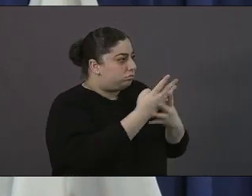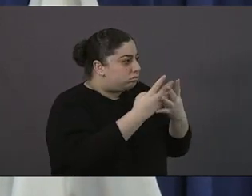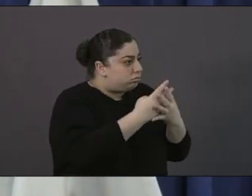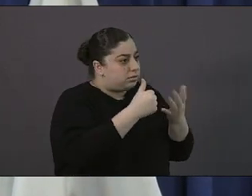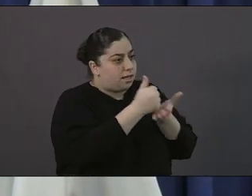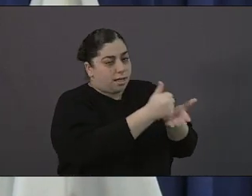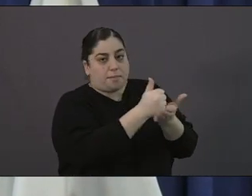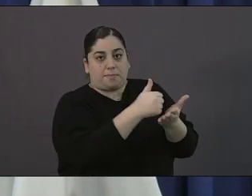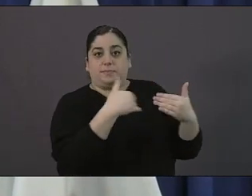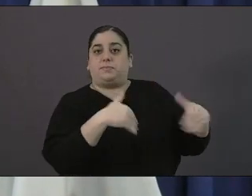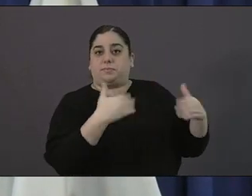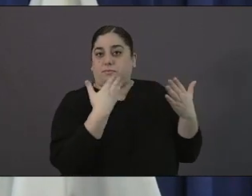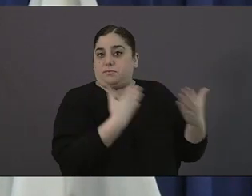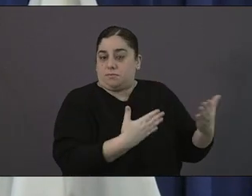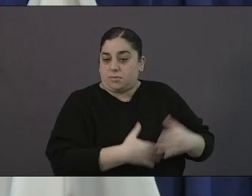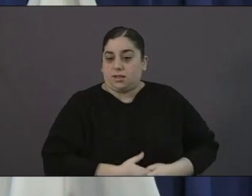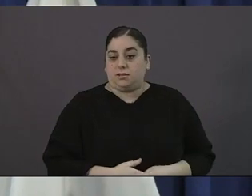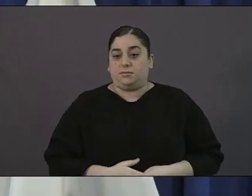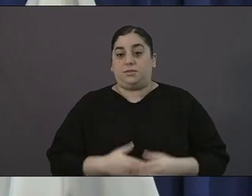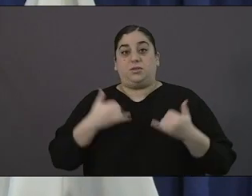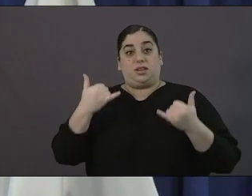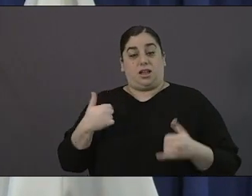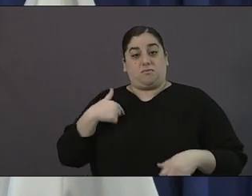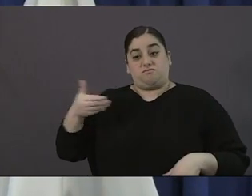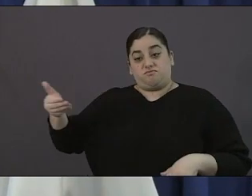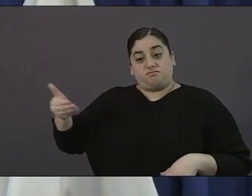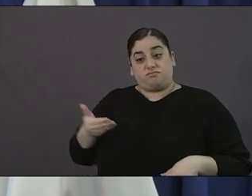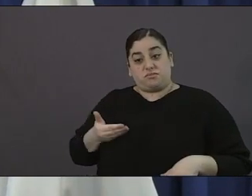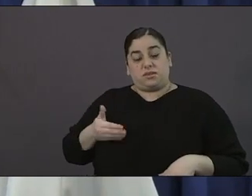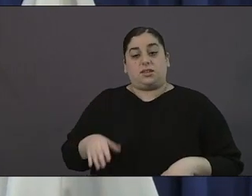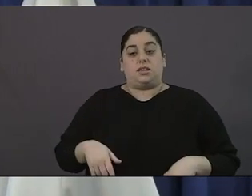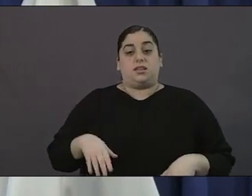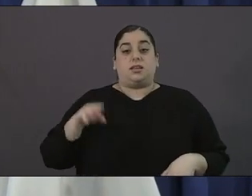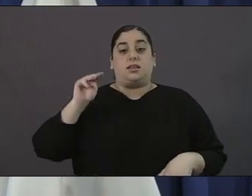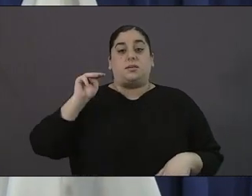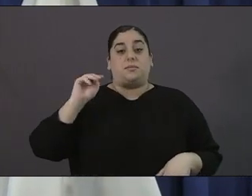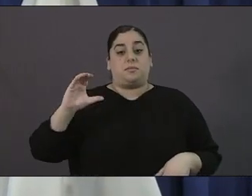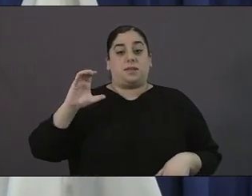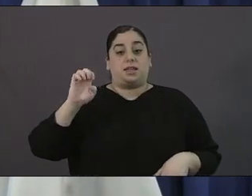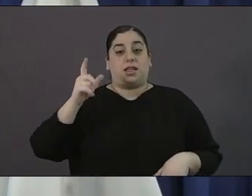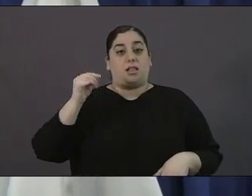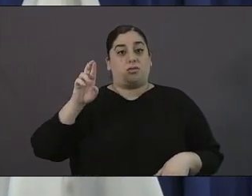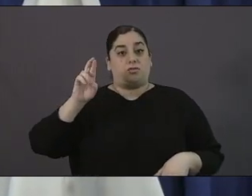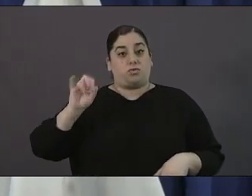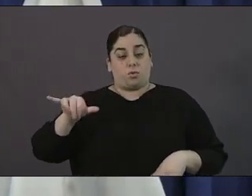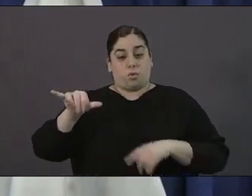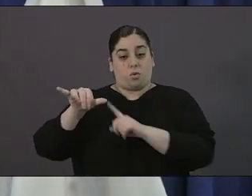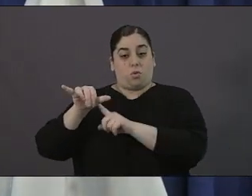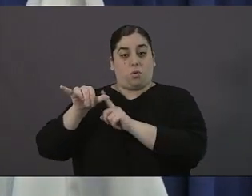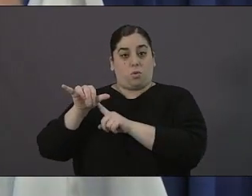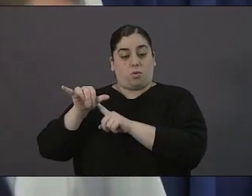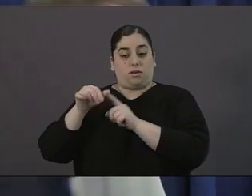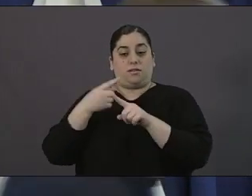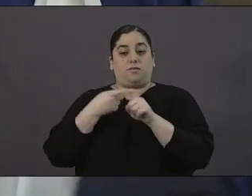think the rest of the state uh first and foremost is uh bob mcelroy our alpha project president and ceo bob